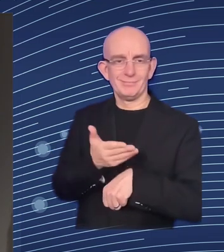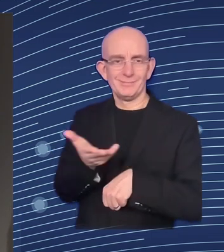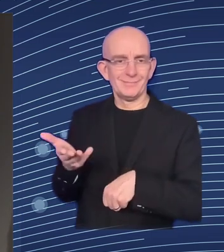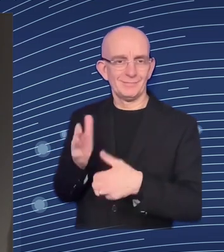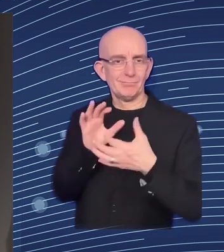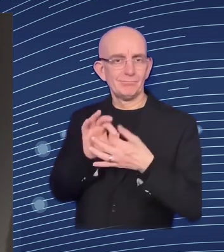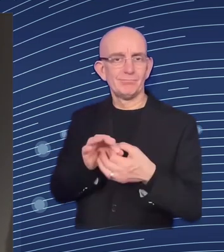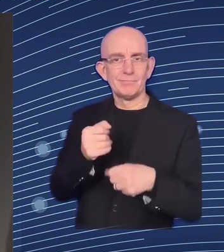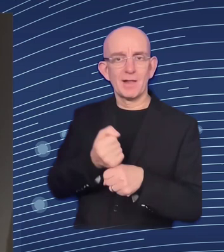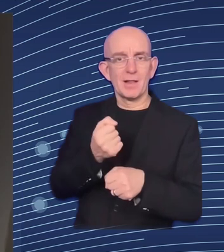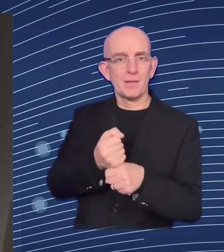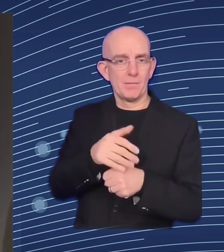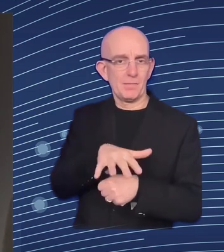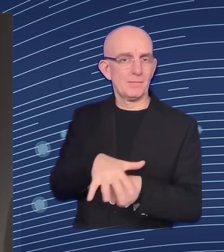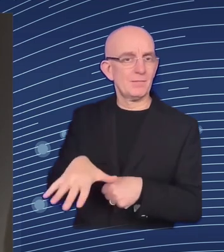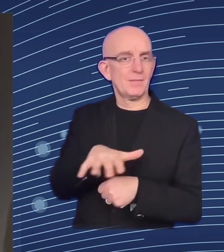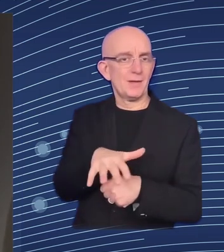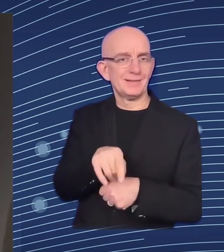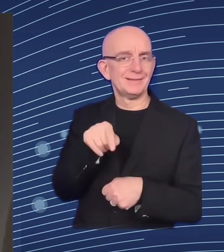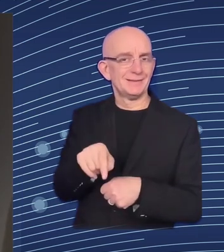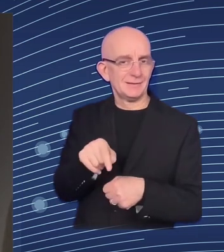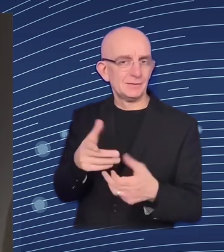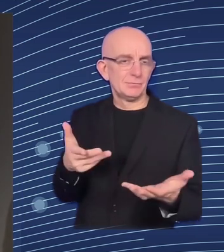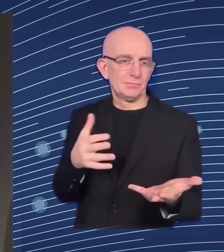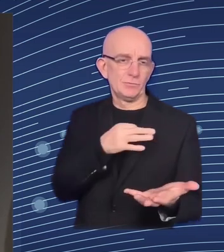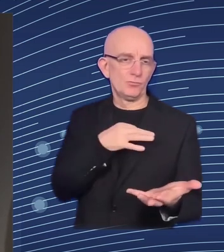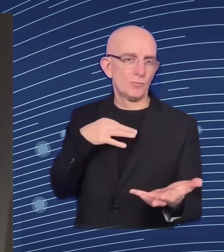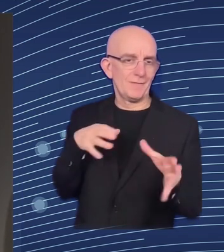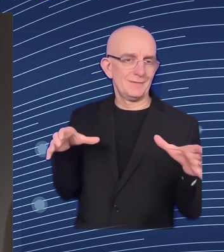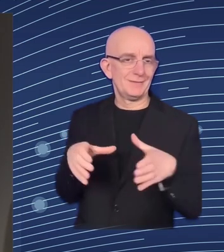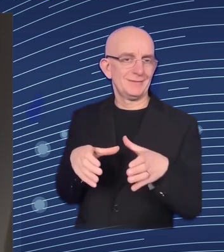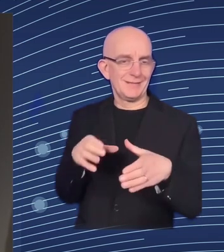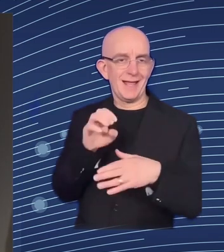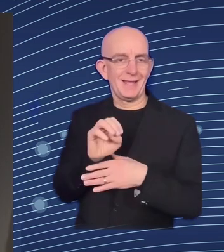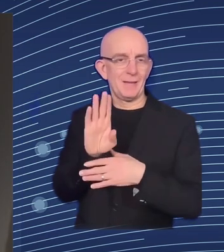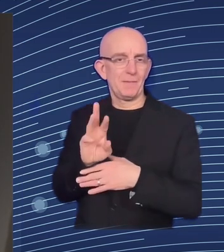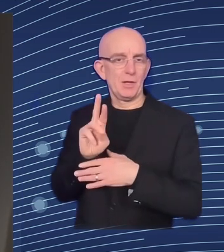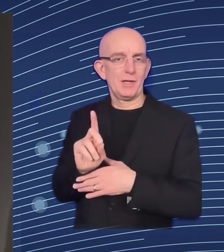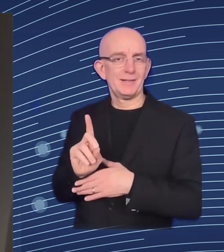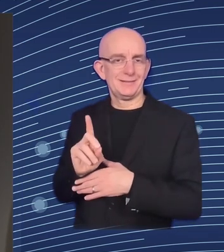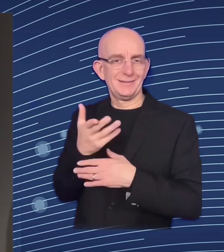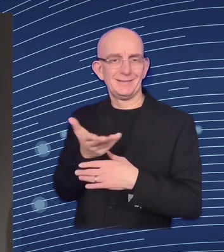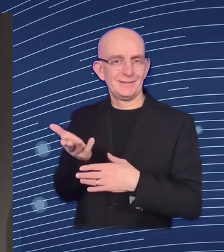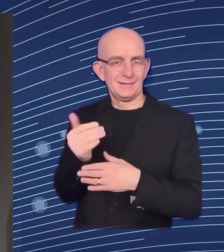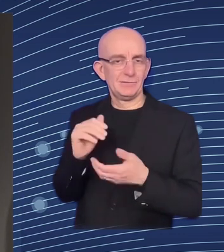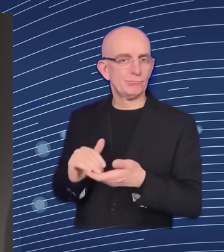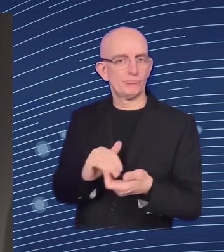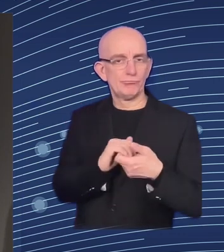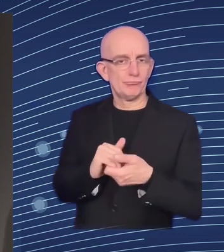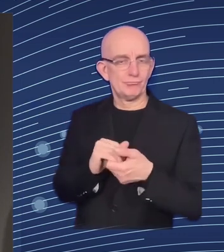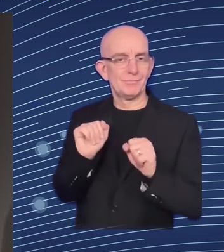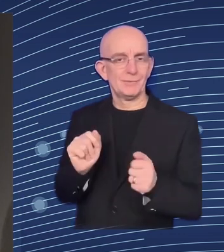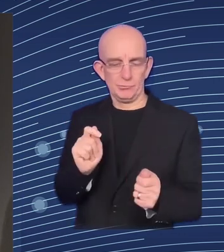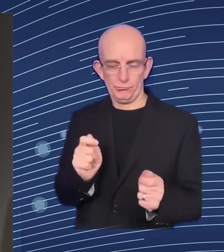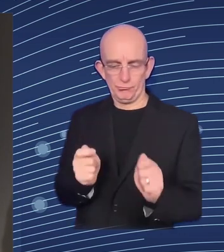really move the dial and together we can really shape effective policy solutions and today we are going to do more of that or start the